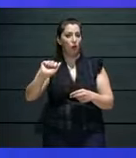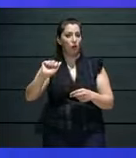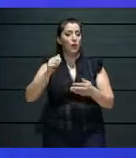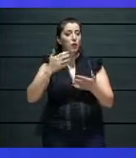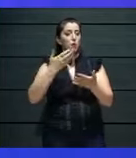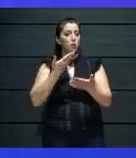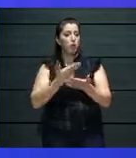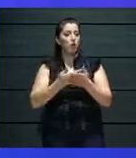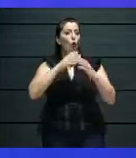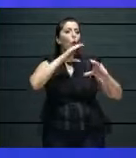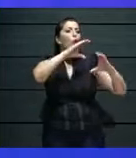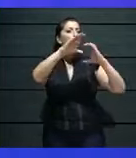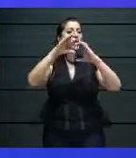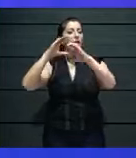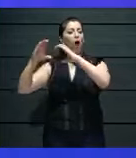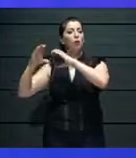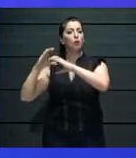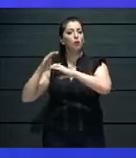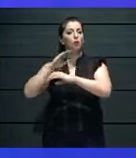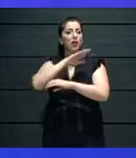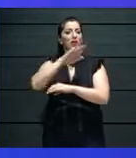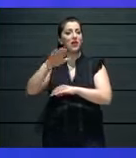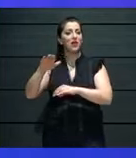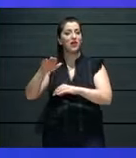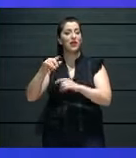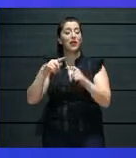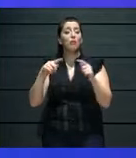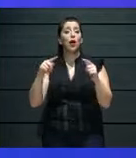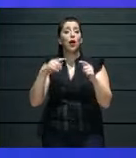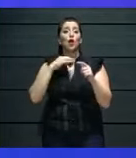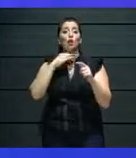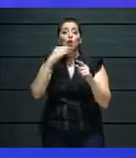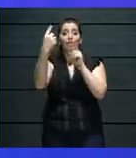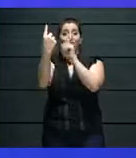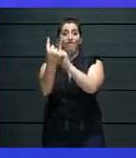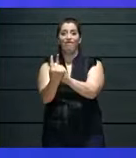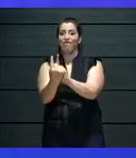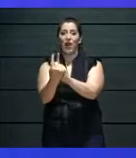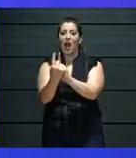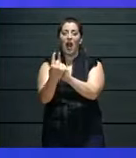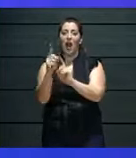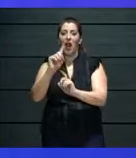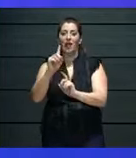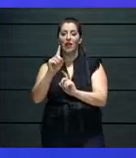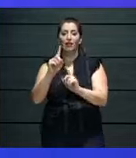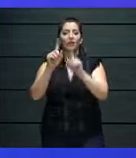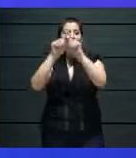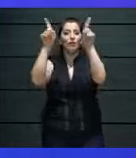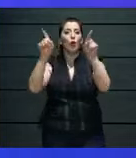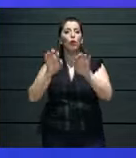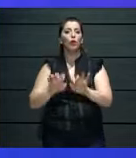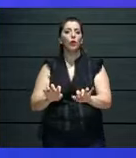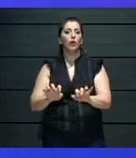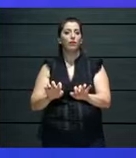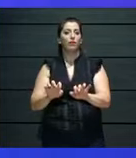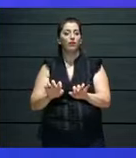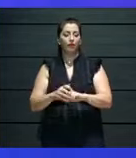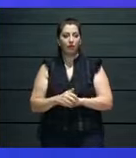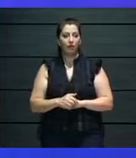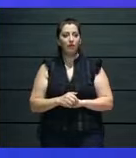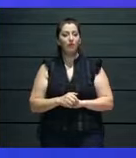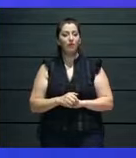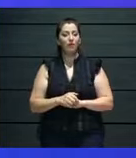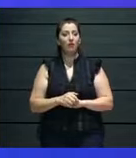And I think that's the way at the moment to proceed. And that's the way we, as